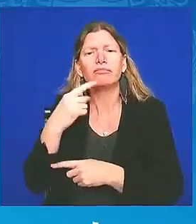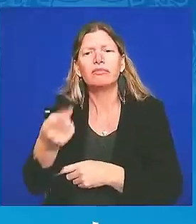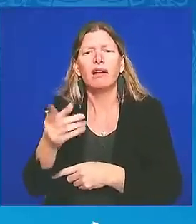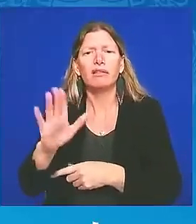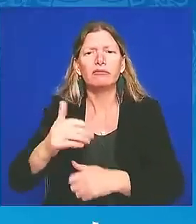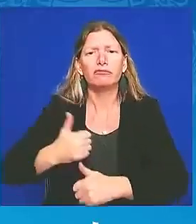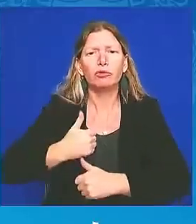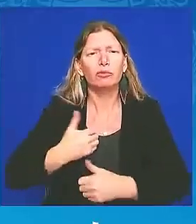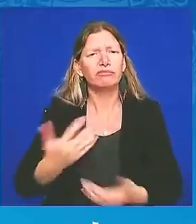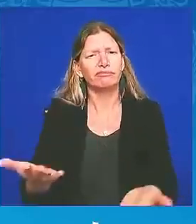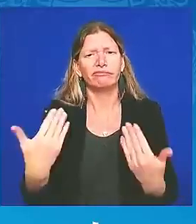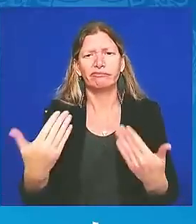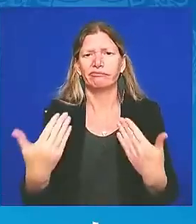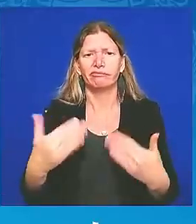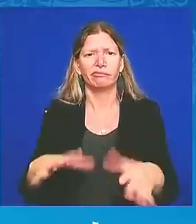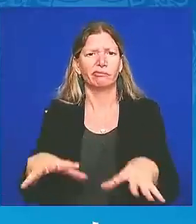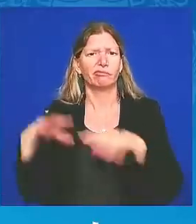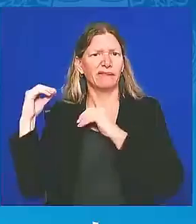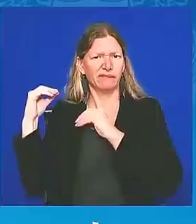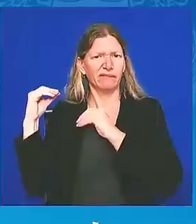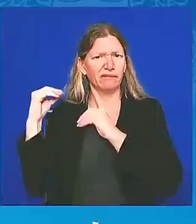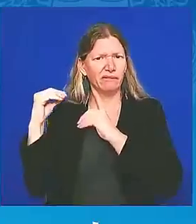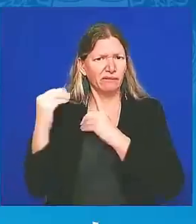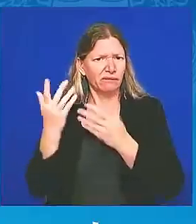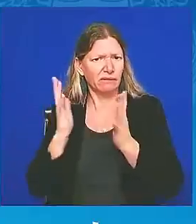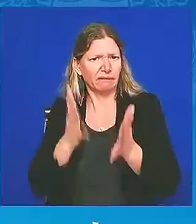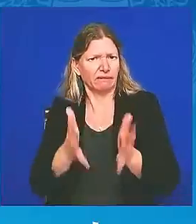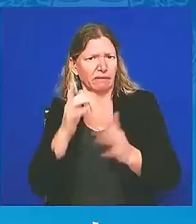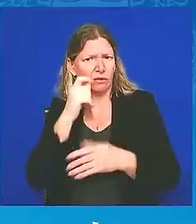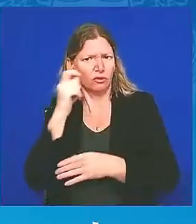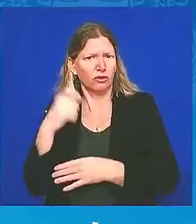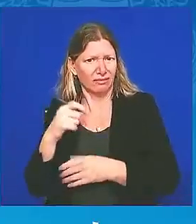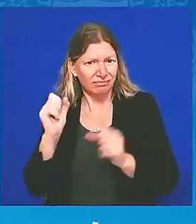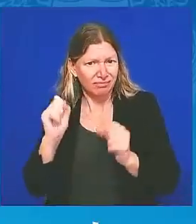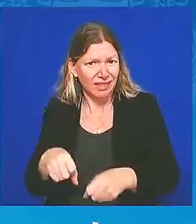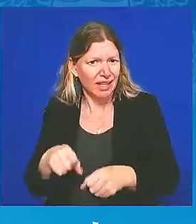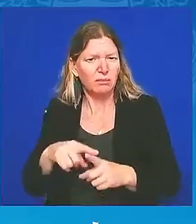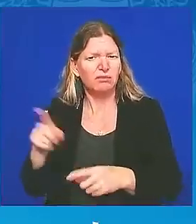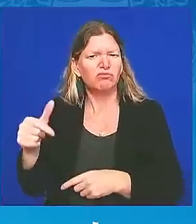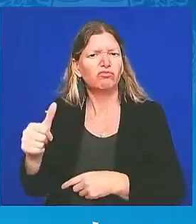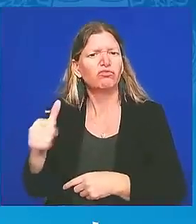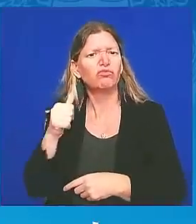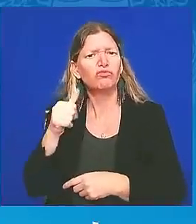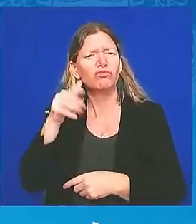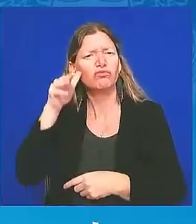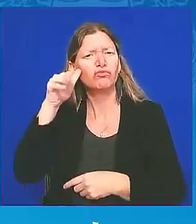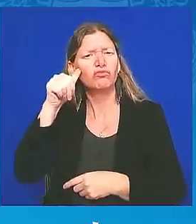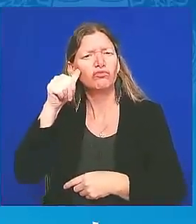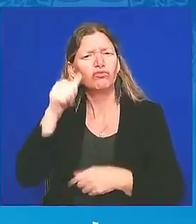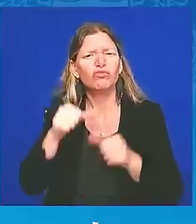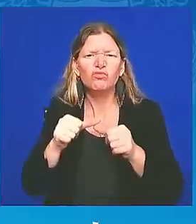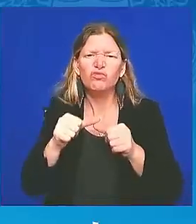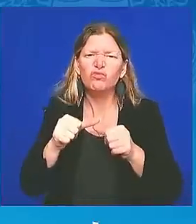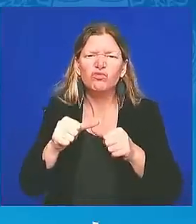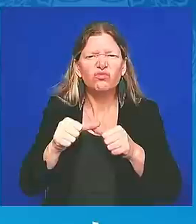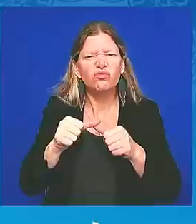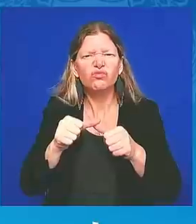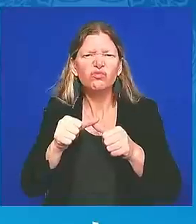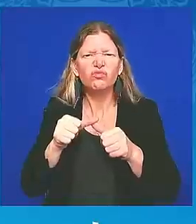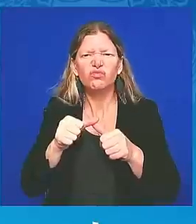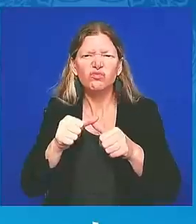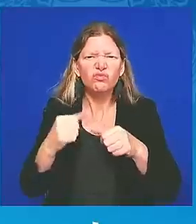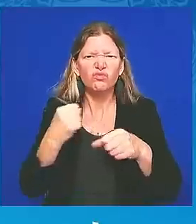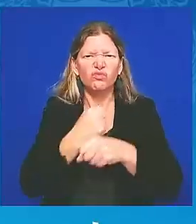course, he has demonstrated no intention of doing that. Instead, he continues to assault civilian infrastructure